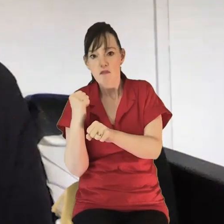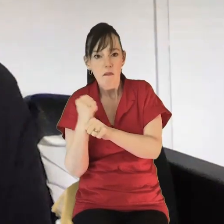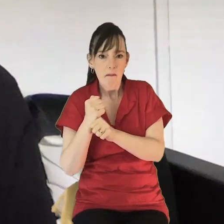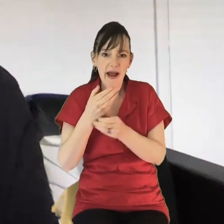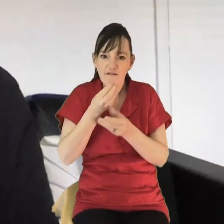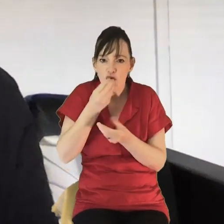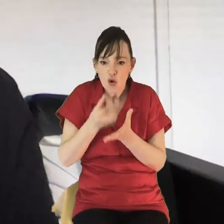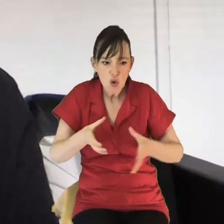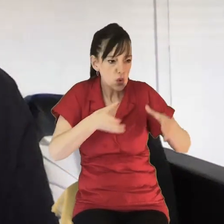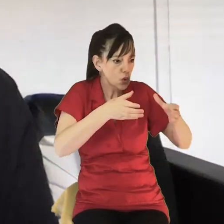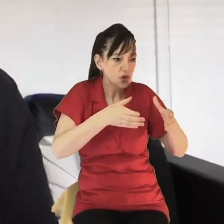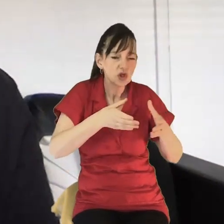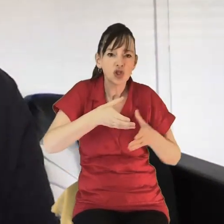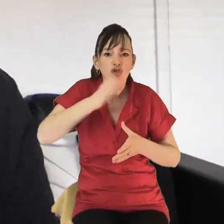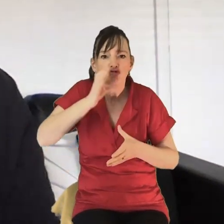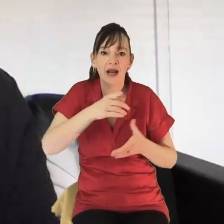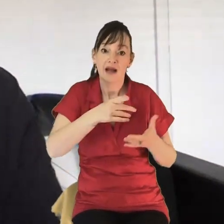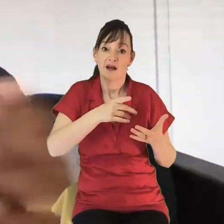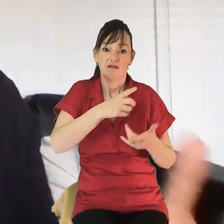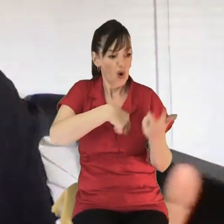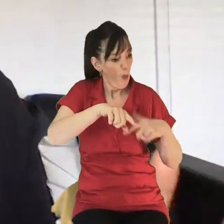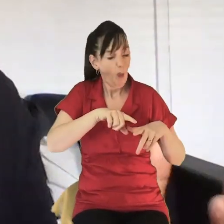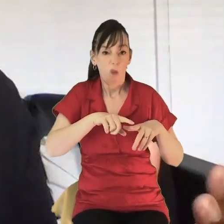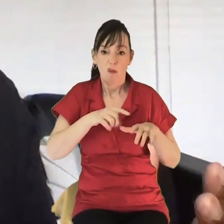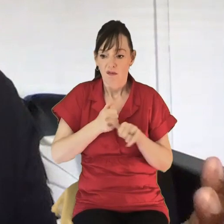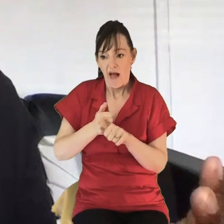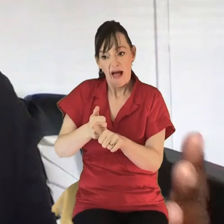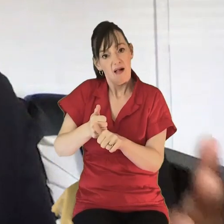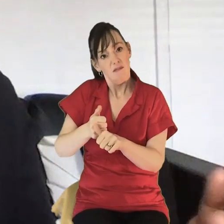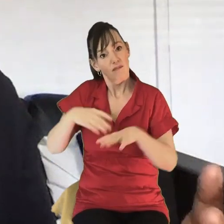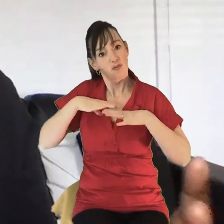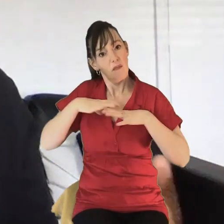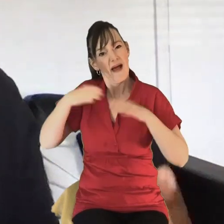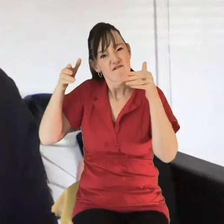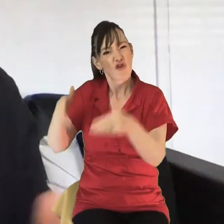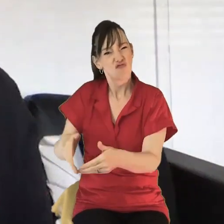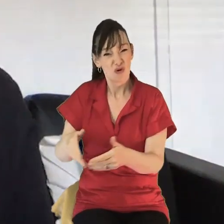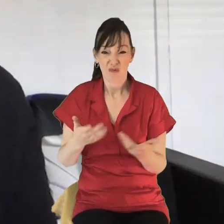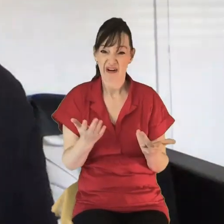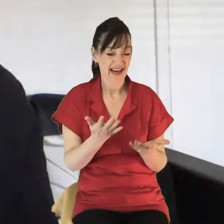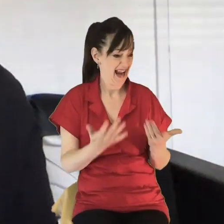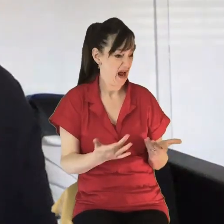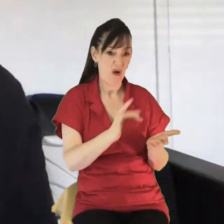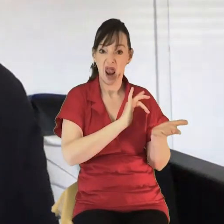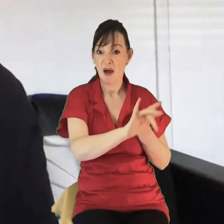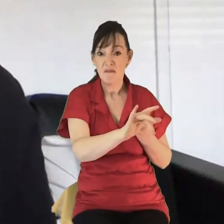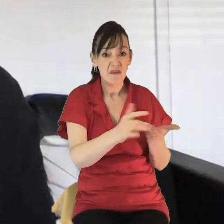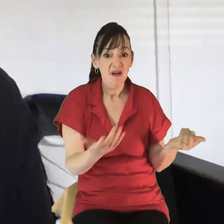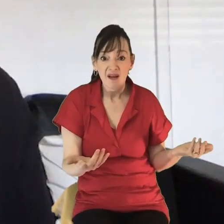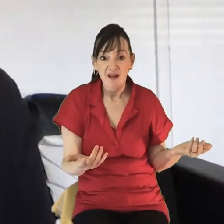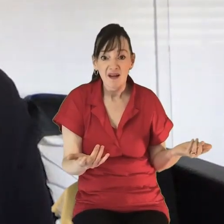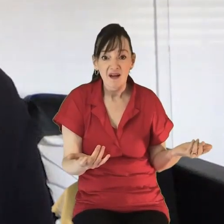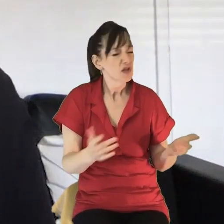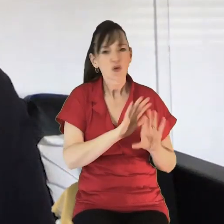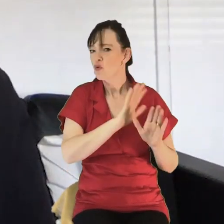funeral and et cetera. And so that's been almost totally eliminated by reason of COVID. And so it's not just the attendance to the